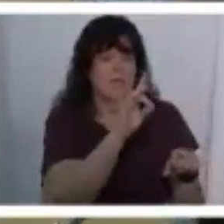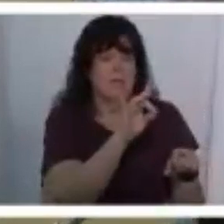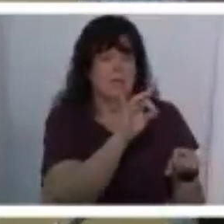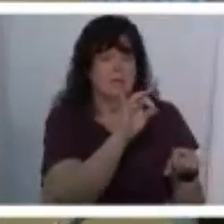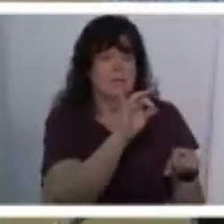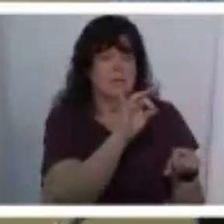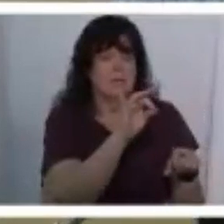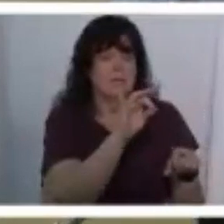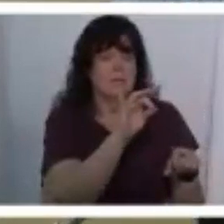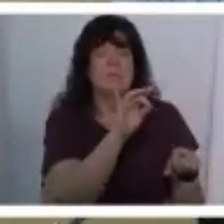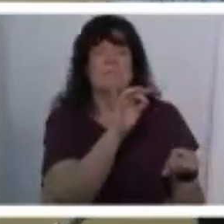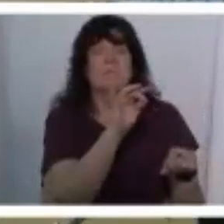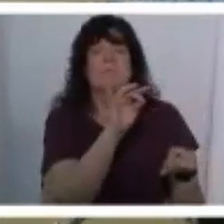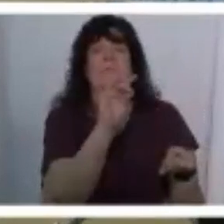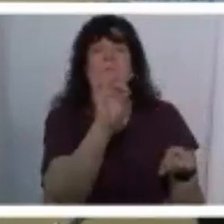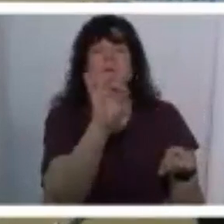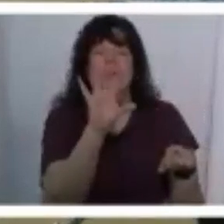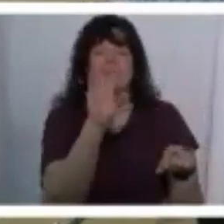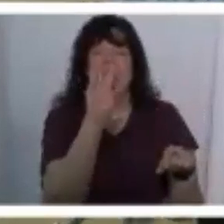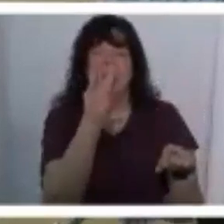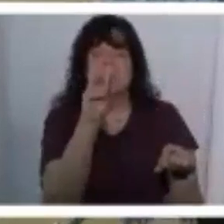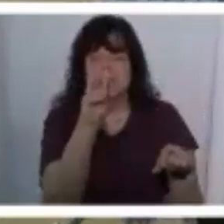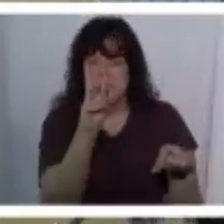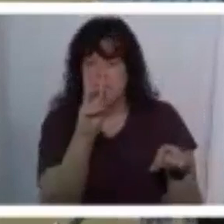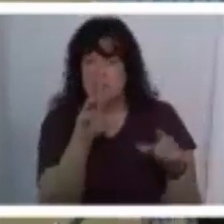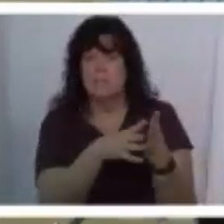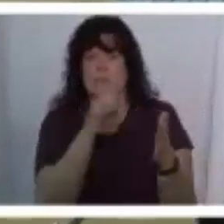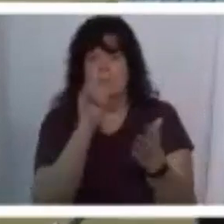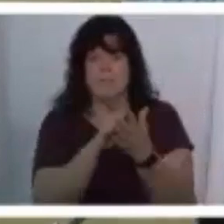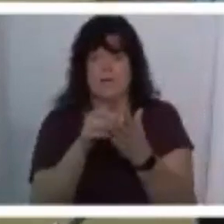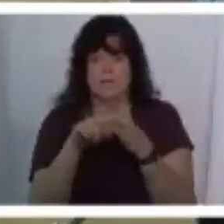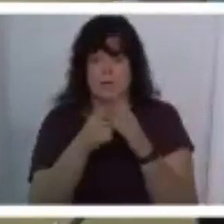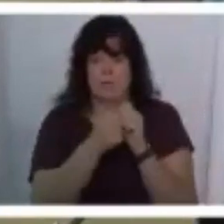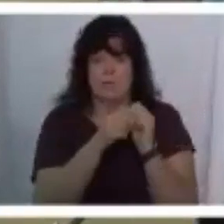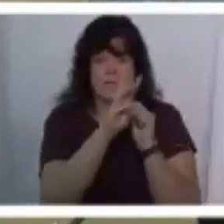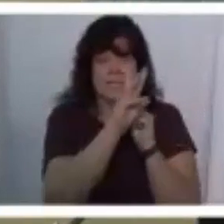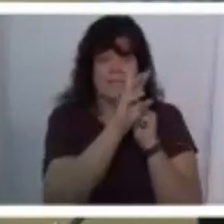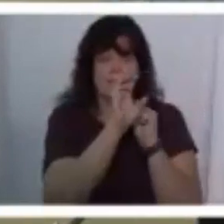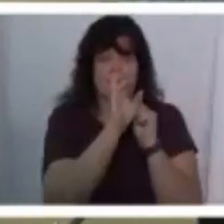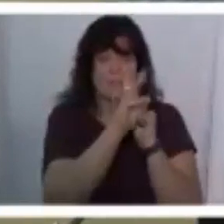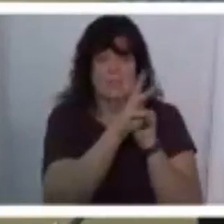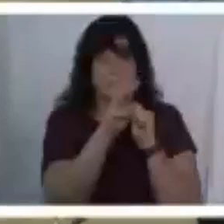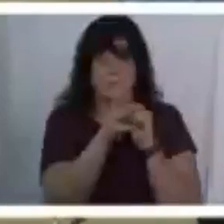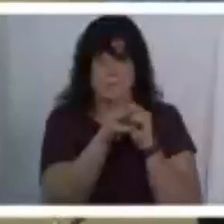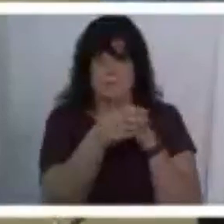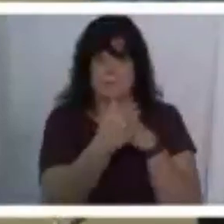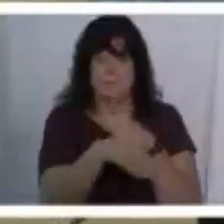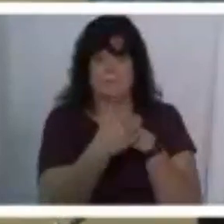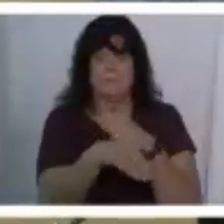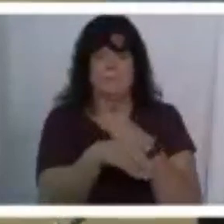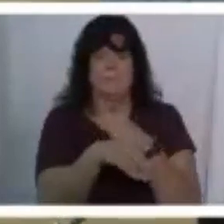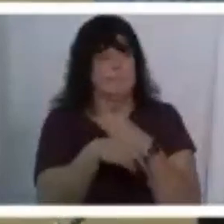that i uh that i inherited to 656 so if you look at that that